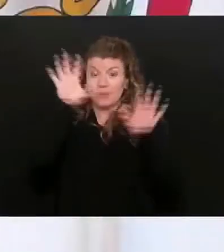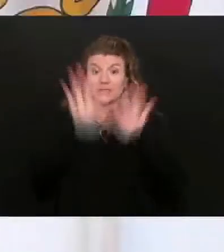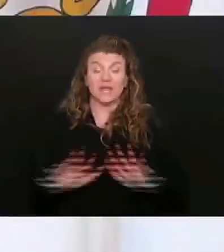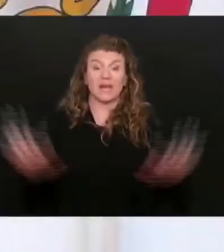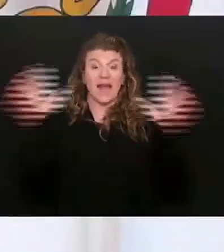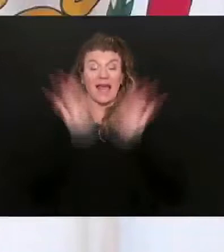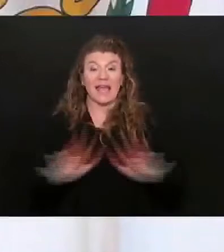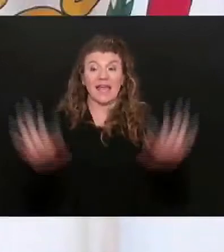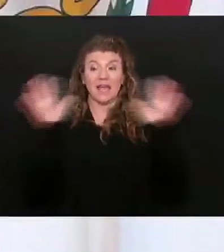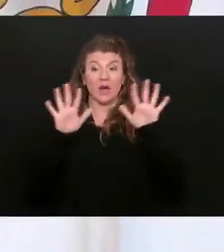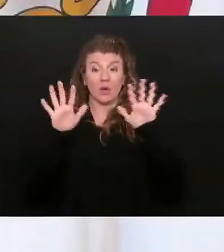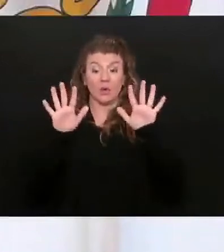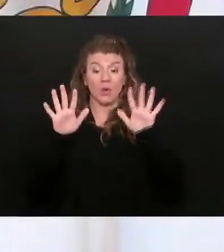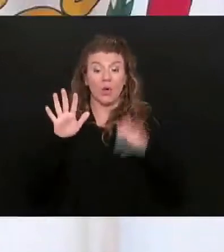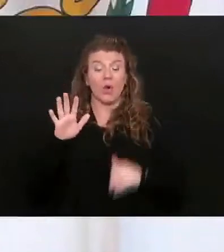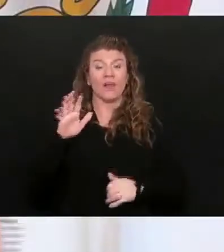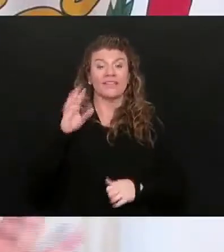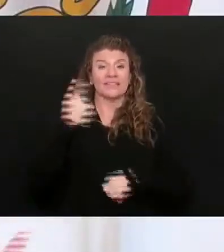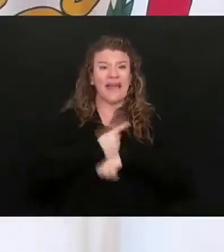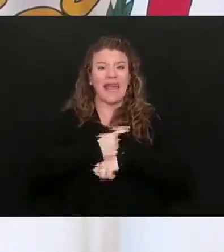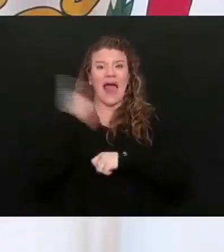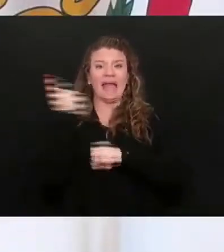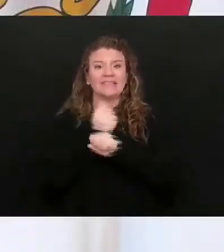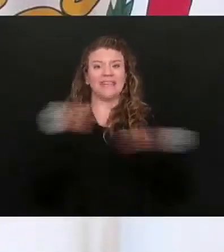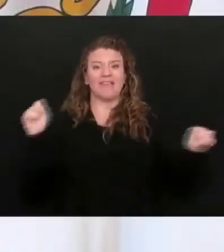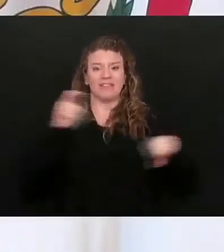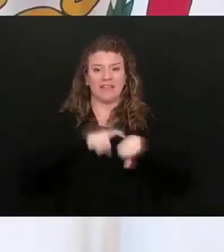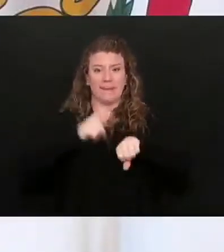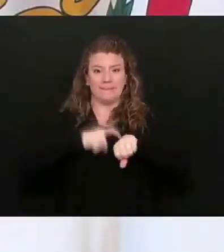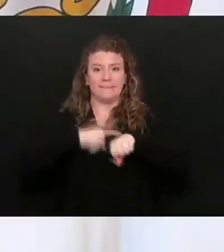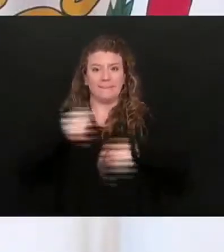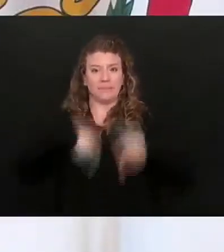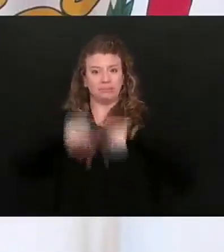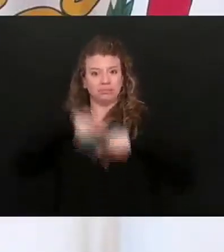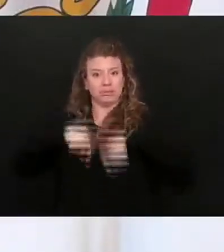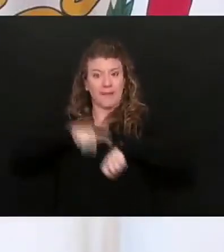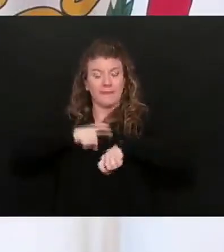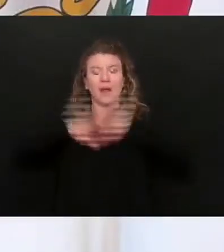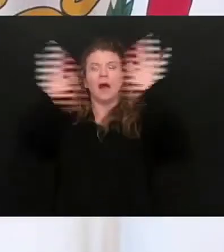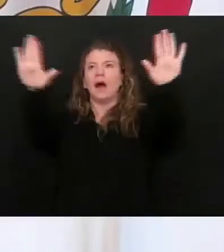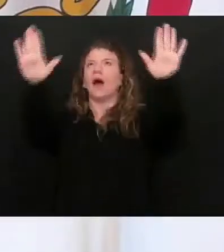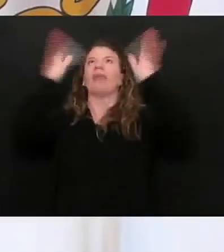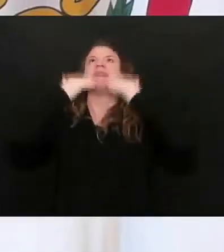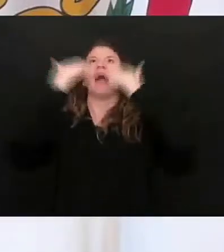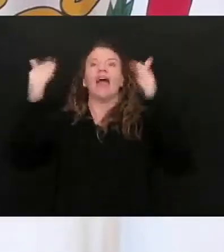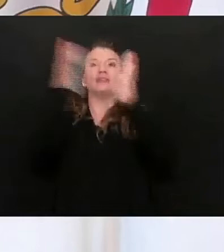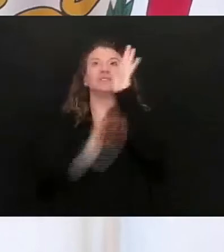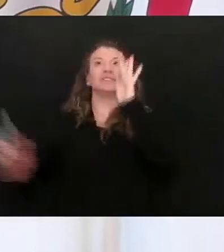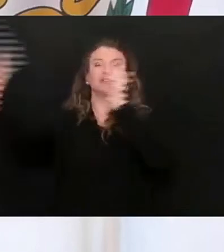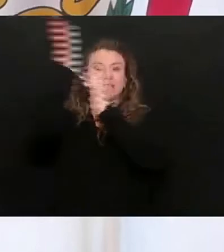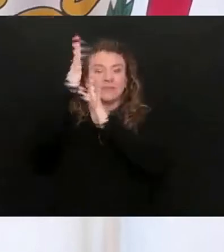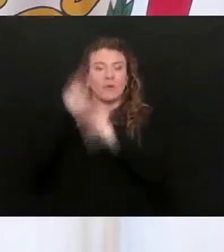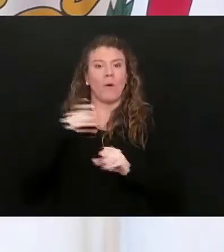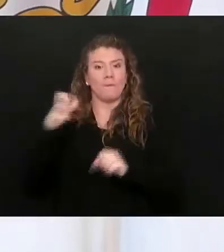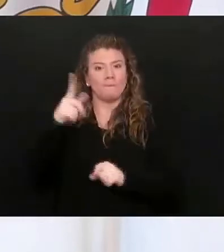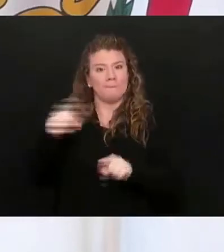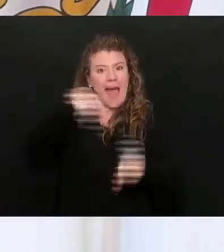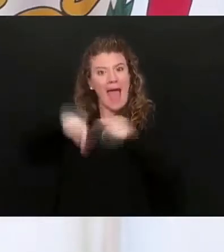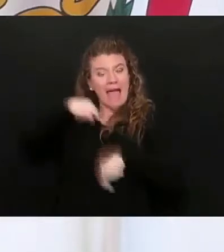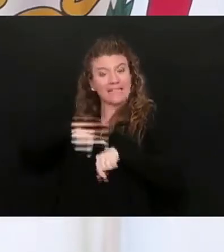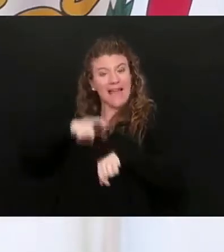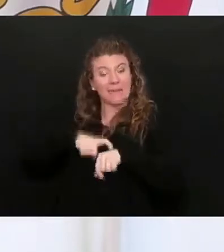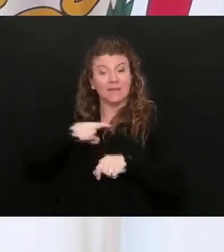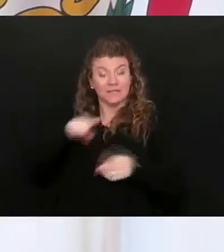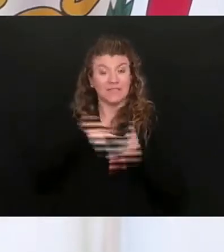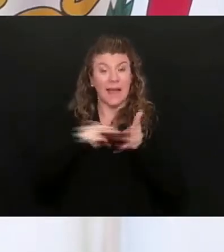we're going back to Daylight Savings Time. Praise the Lord. Praise the Lord that we're going to go back to Daylight Savings Time. And you will